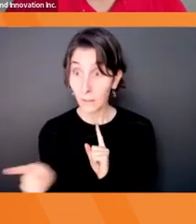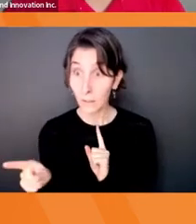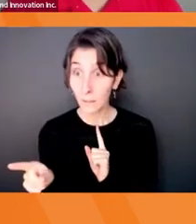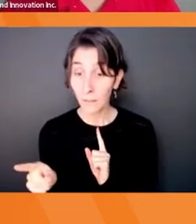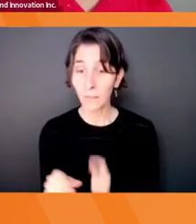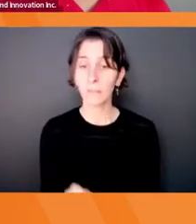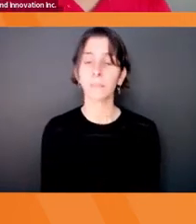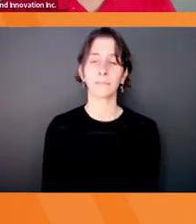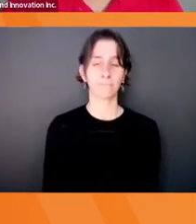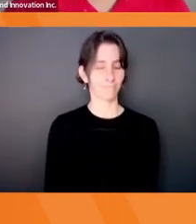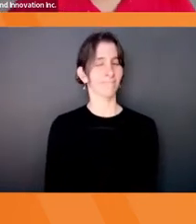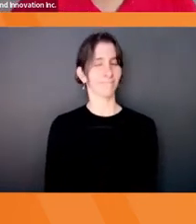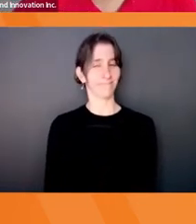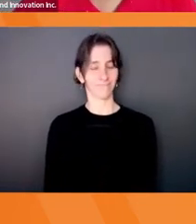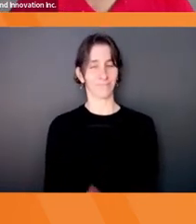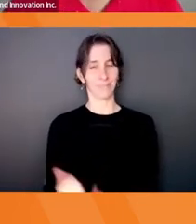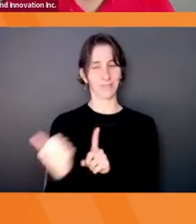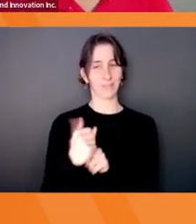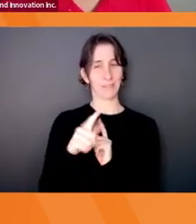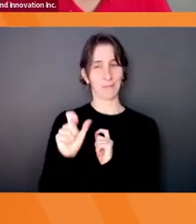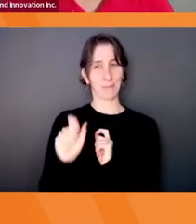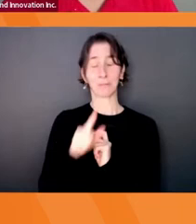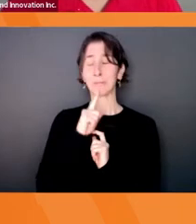So it's a trick question. Don't worry. Nobody was.